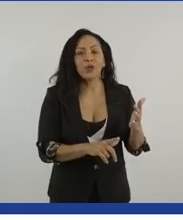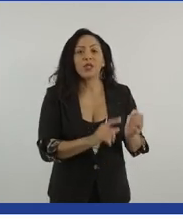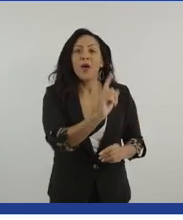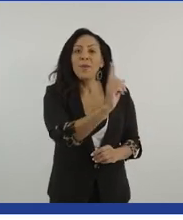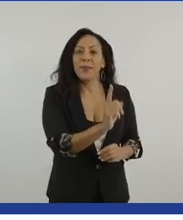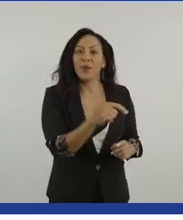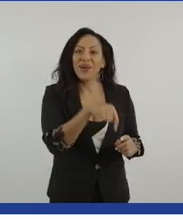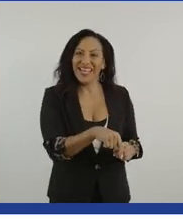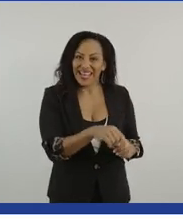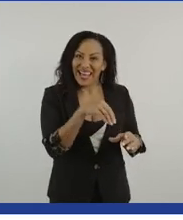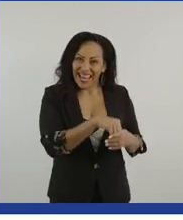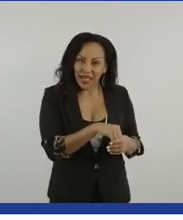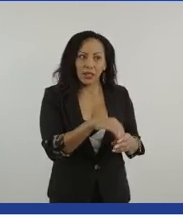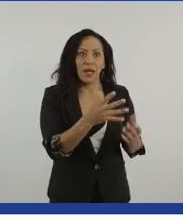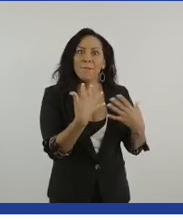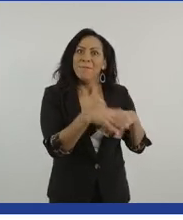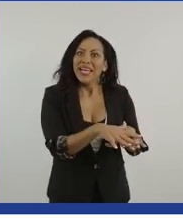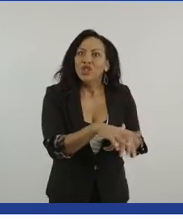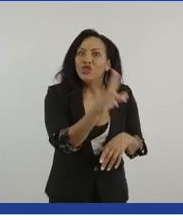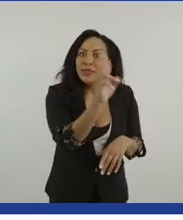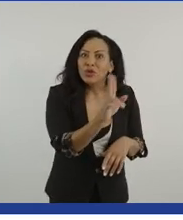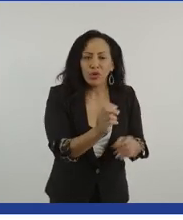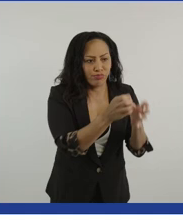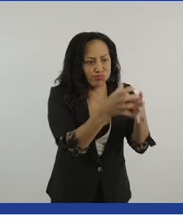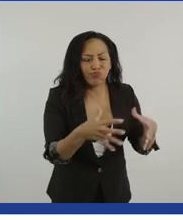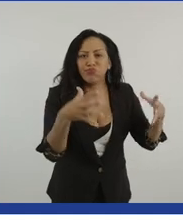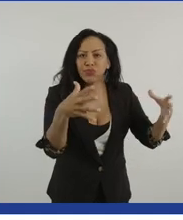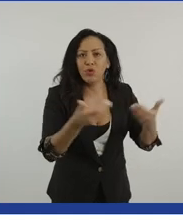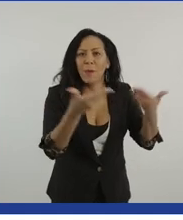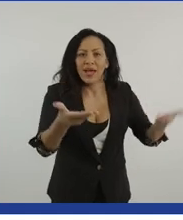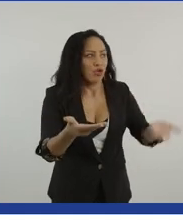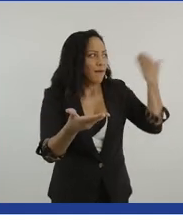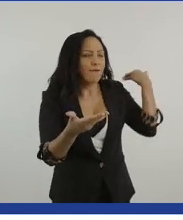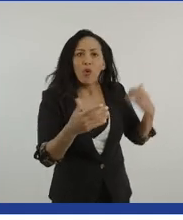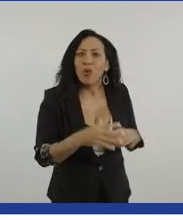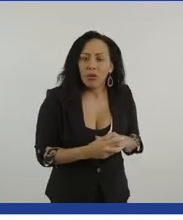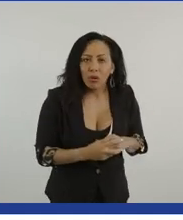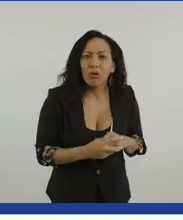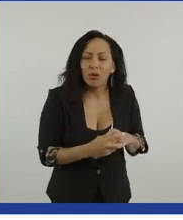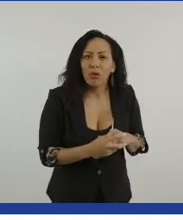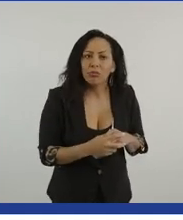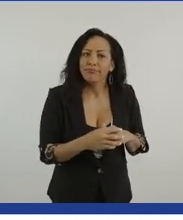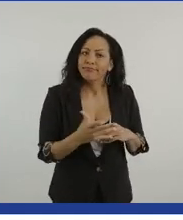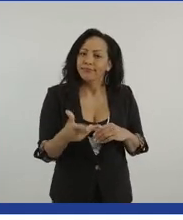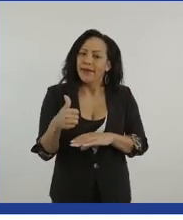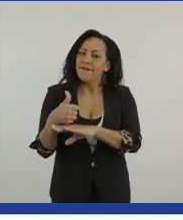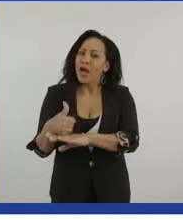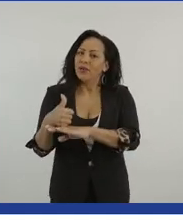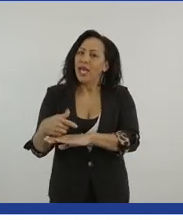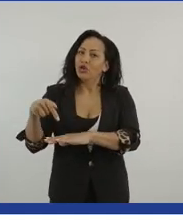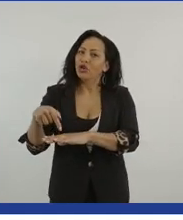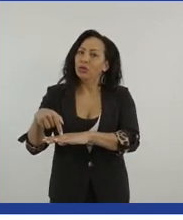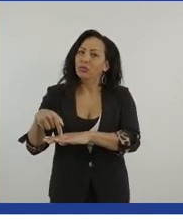schools in mainstream schools now than we've ever had before. And I just wondered, uh, how the foundation will play part